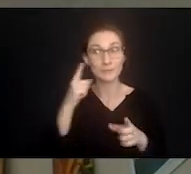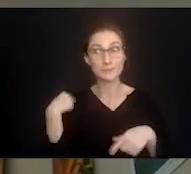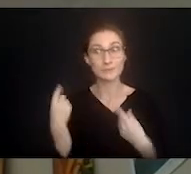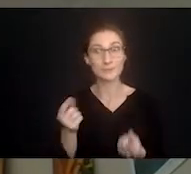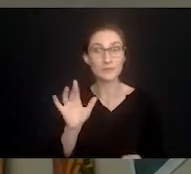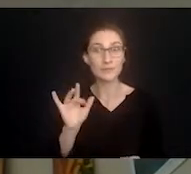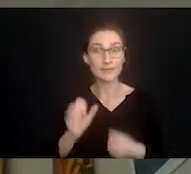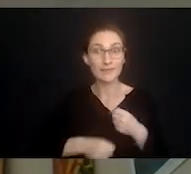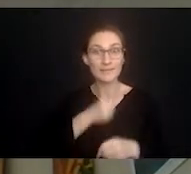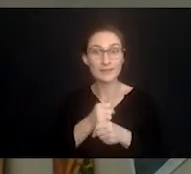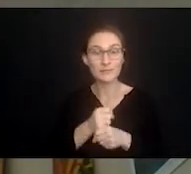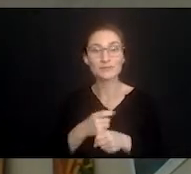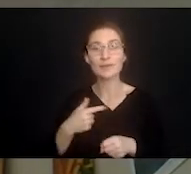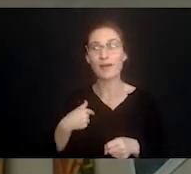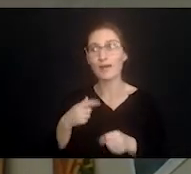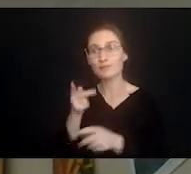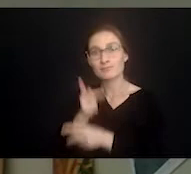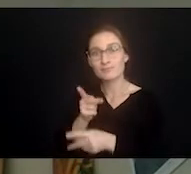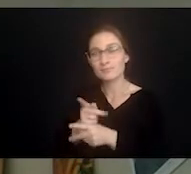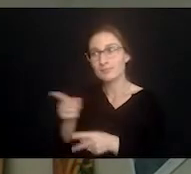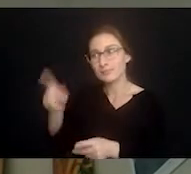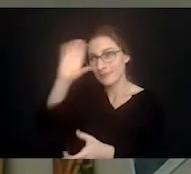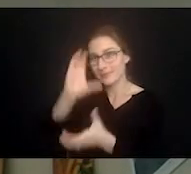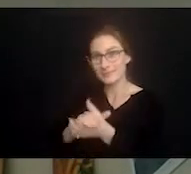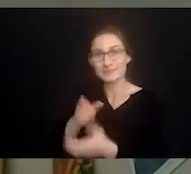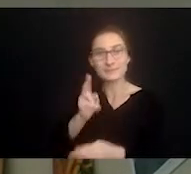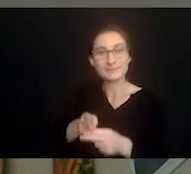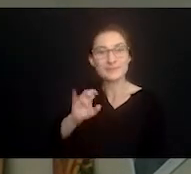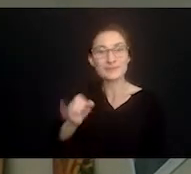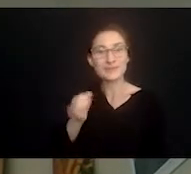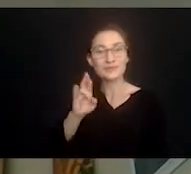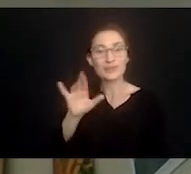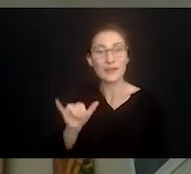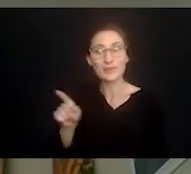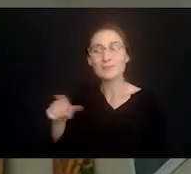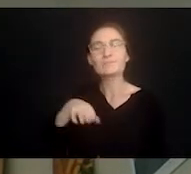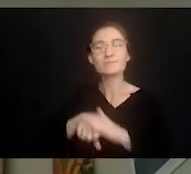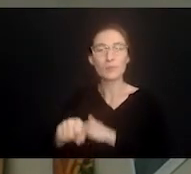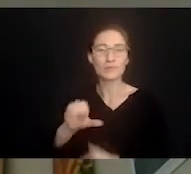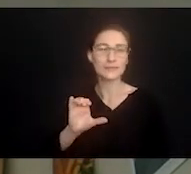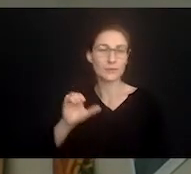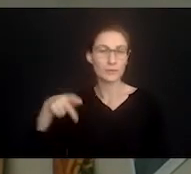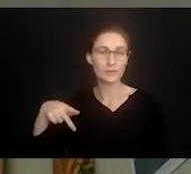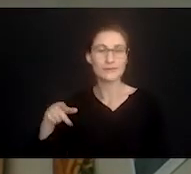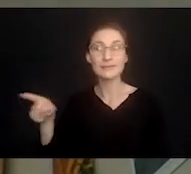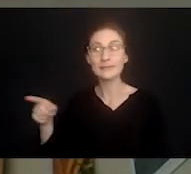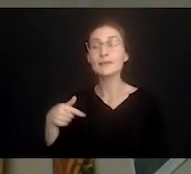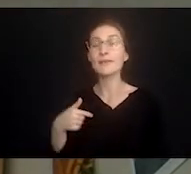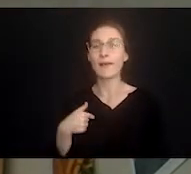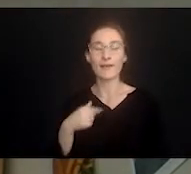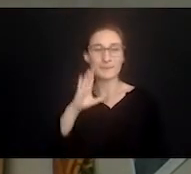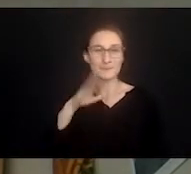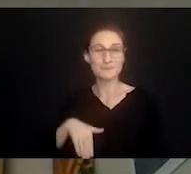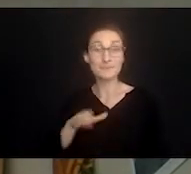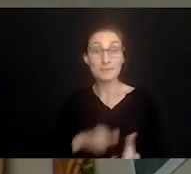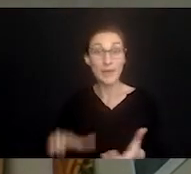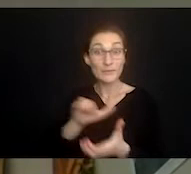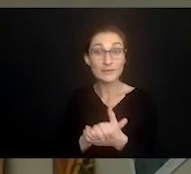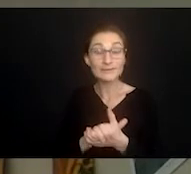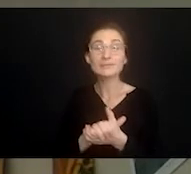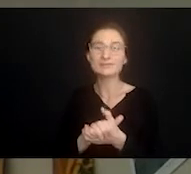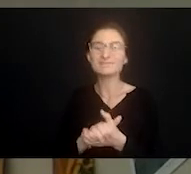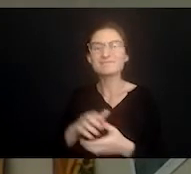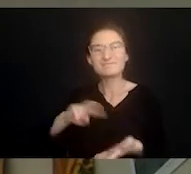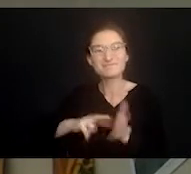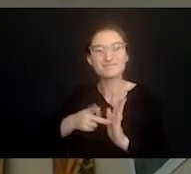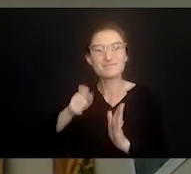caring for my husband, Jerry. He was born with cerebral palsy, so I knew I was going to be a caregiver when we got married. I didn't think